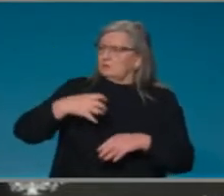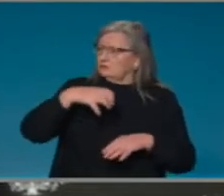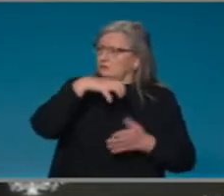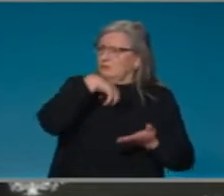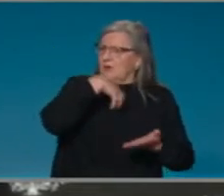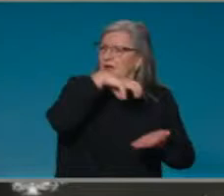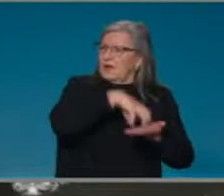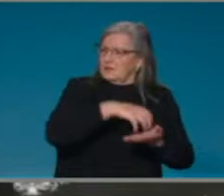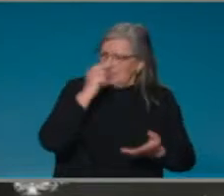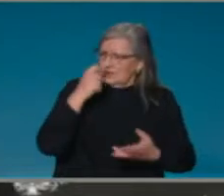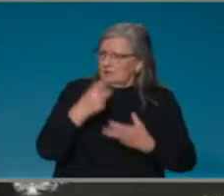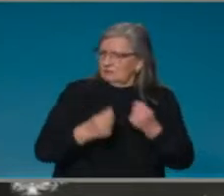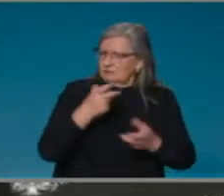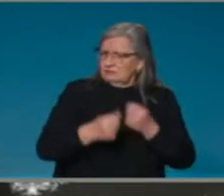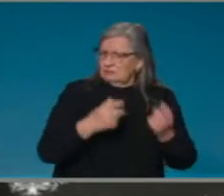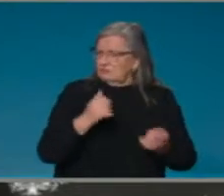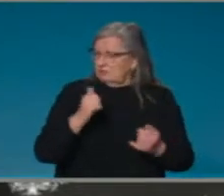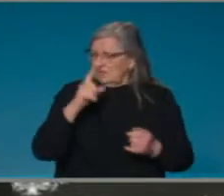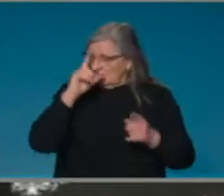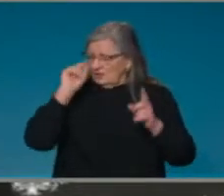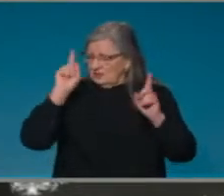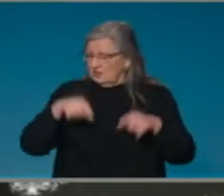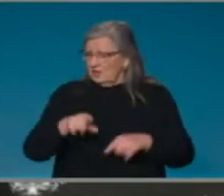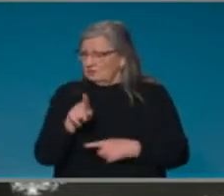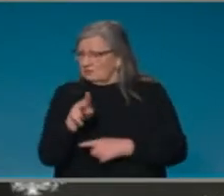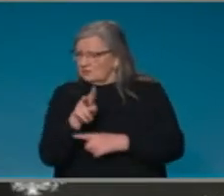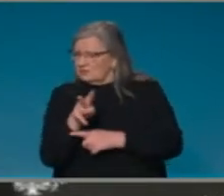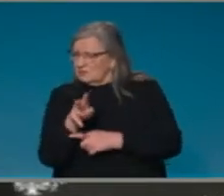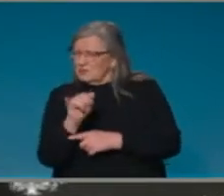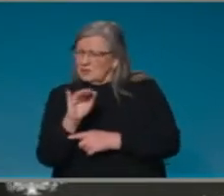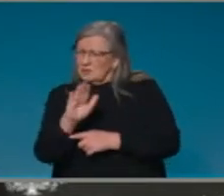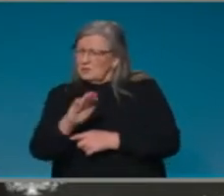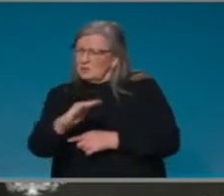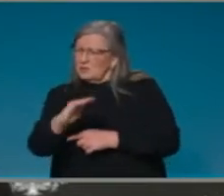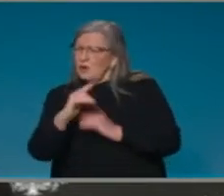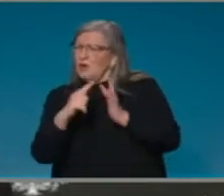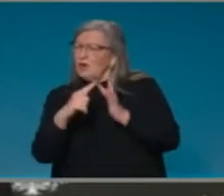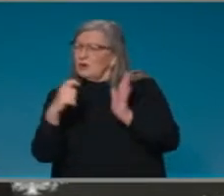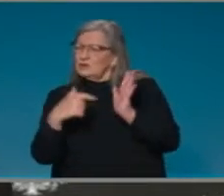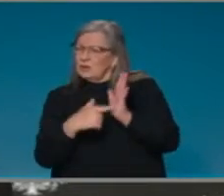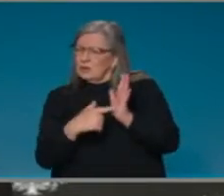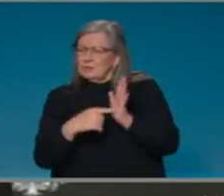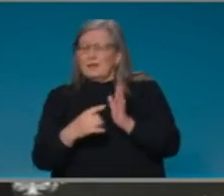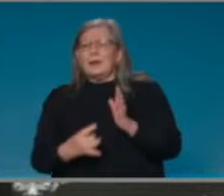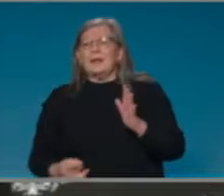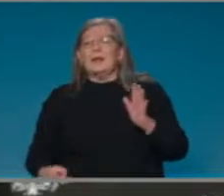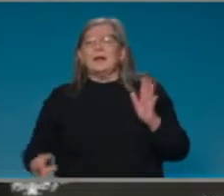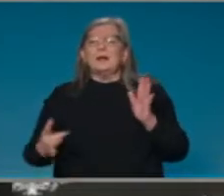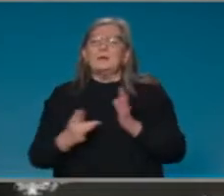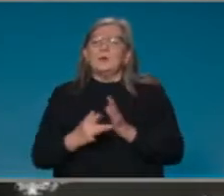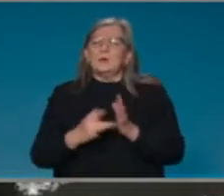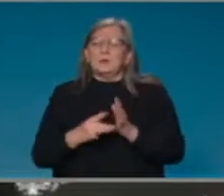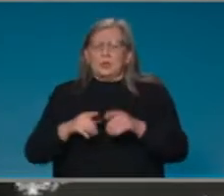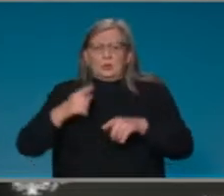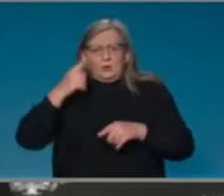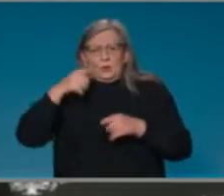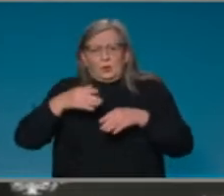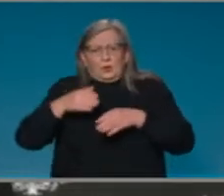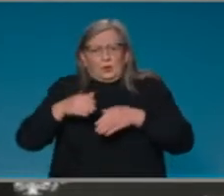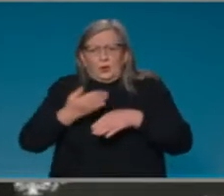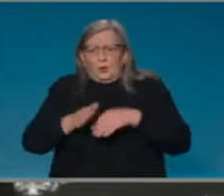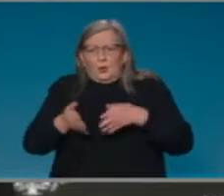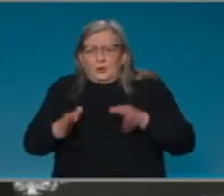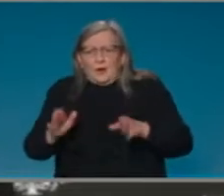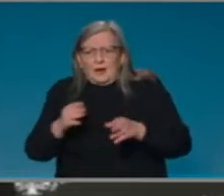in the first half of October. And so this is an important step forward. It's a request inviting